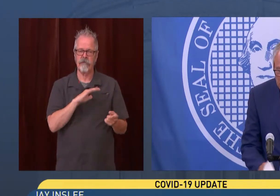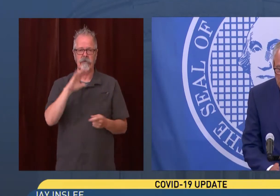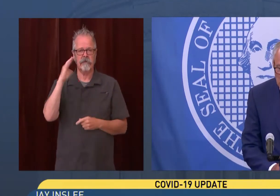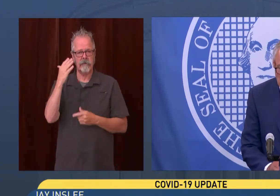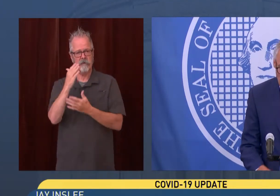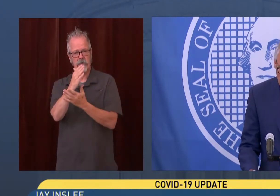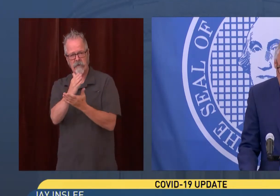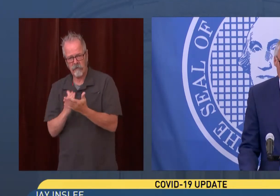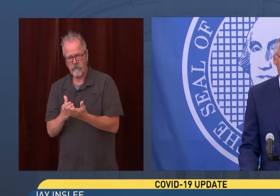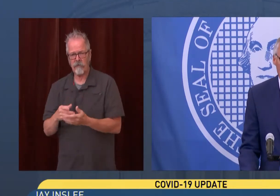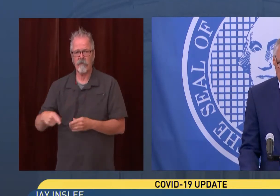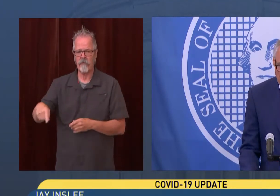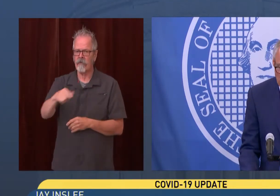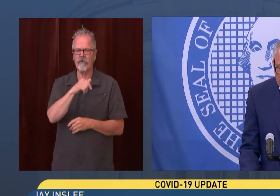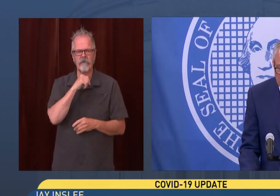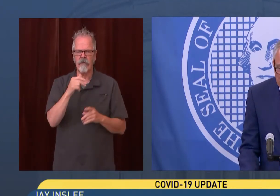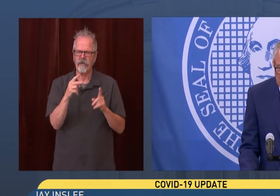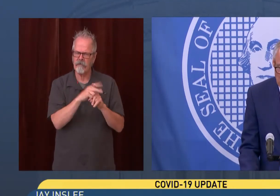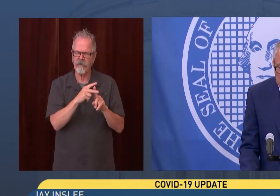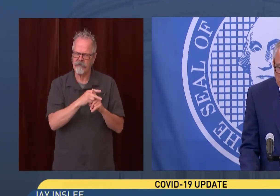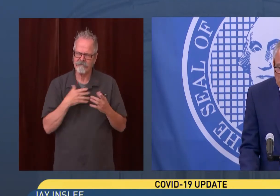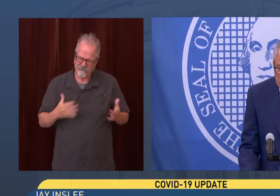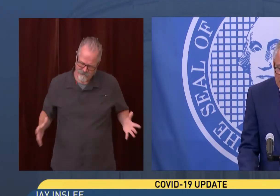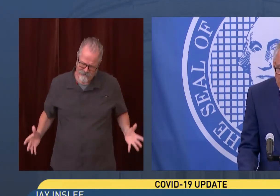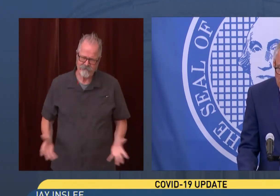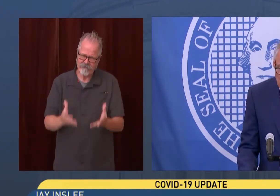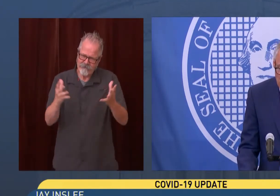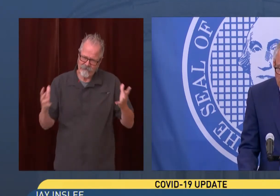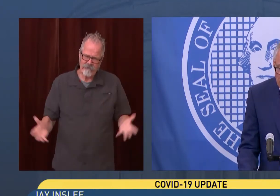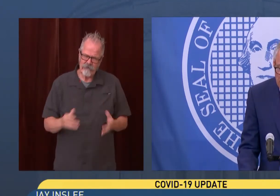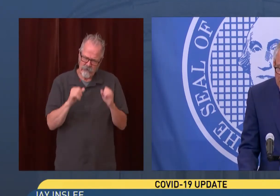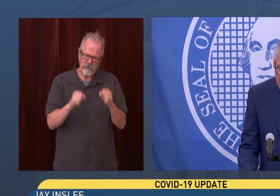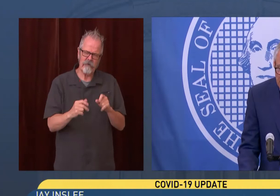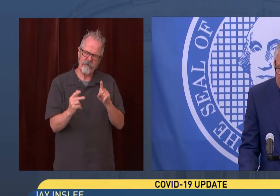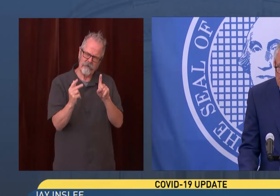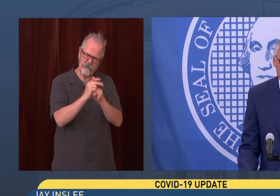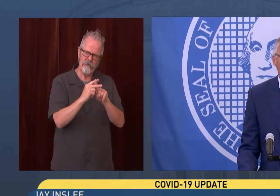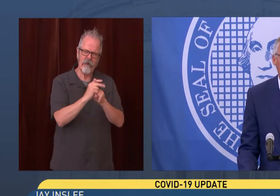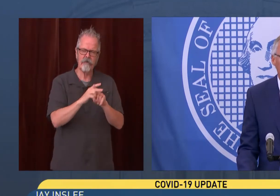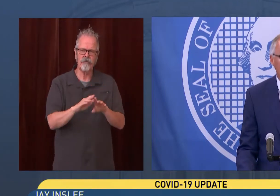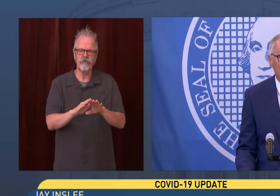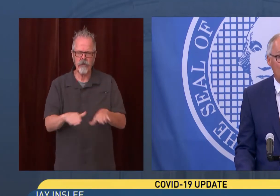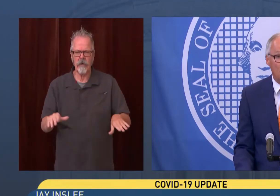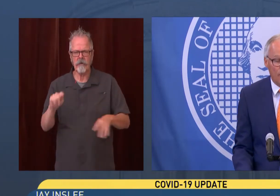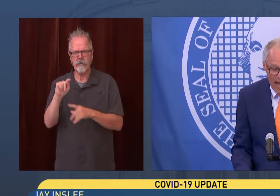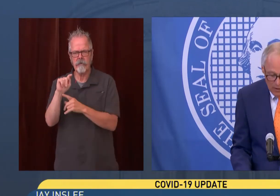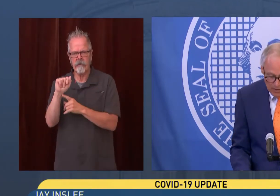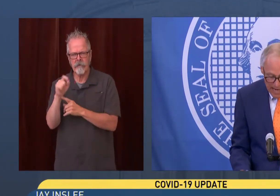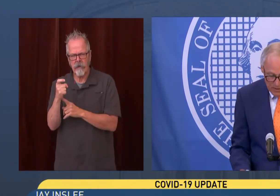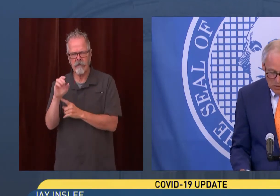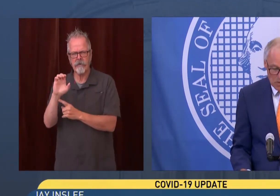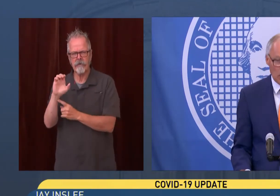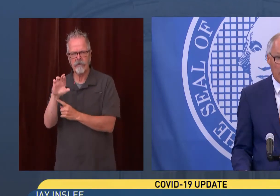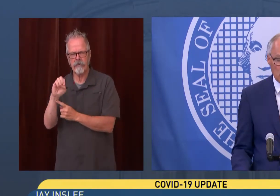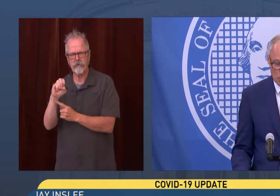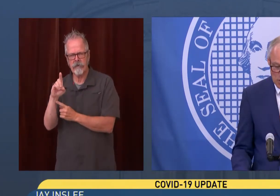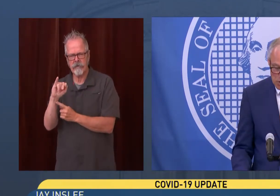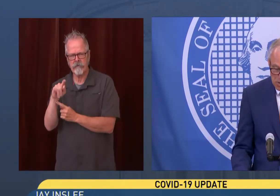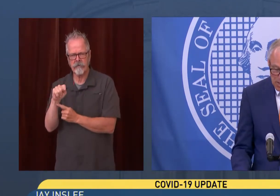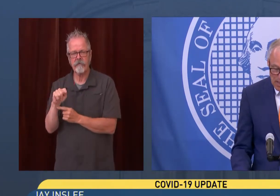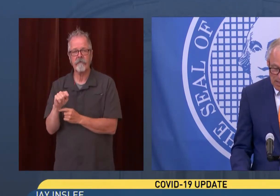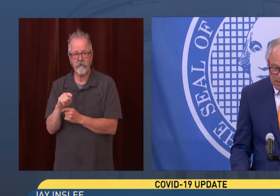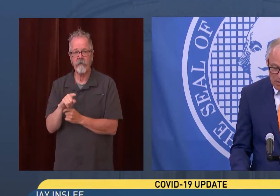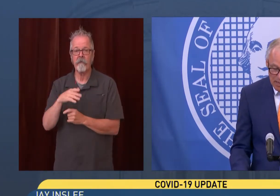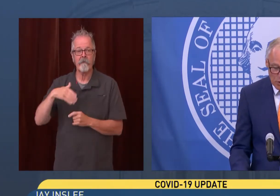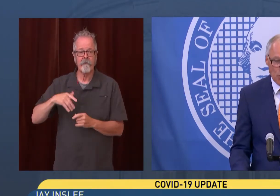for this. So we'd like to encourage everyone, especially anyone who may not have had to file taxes in the last two